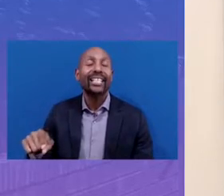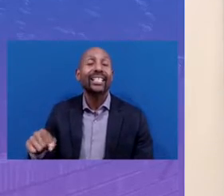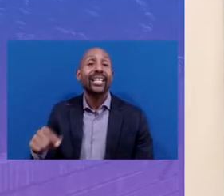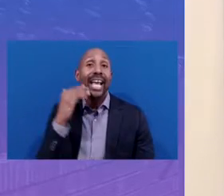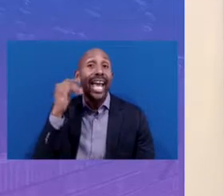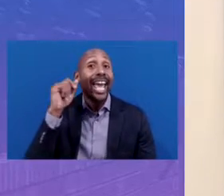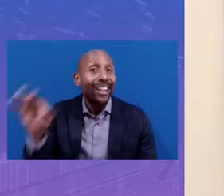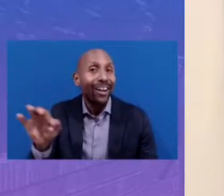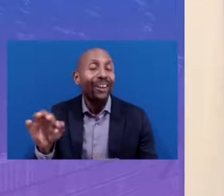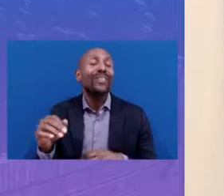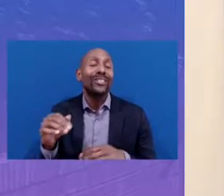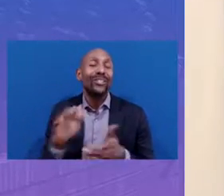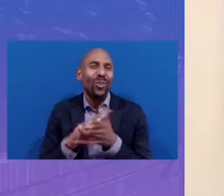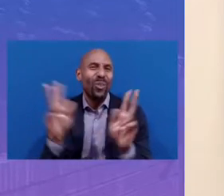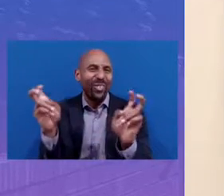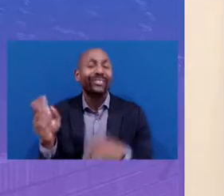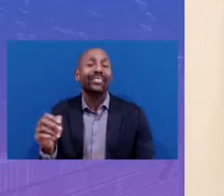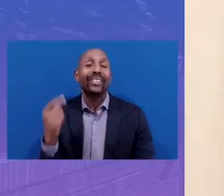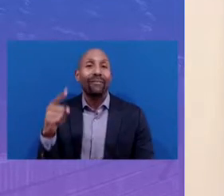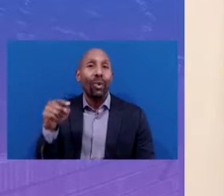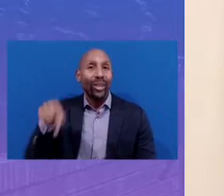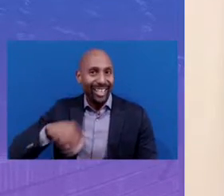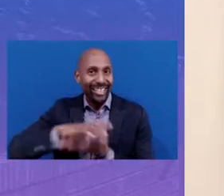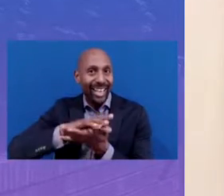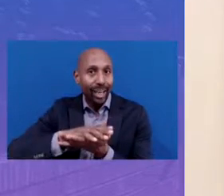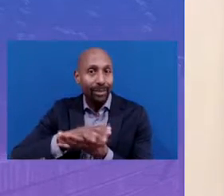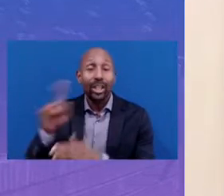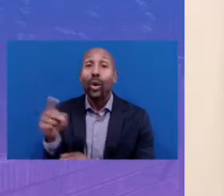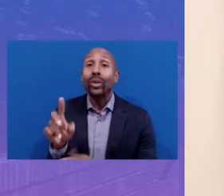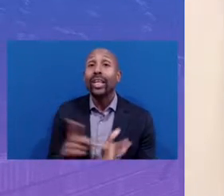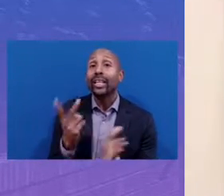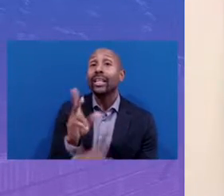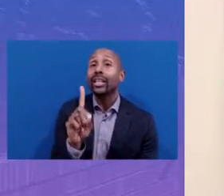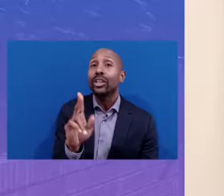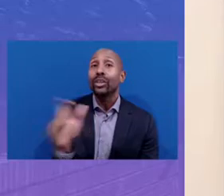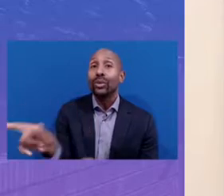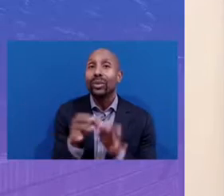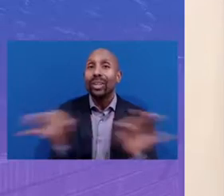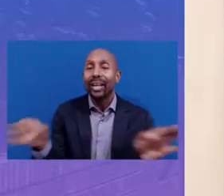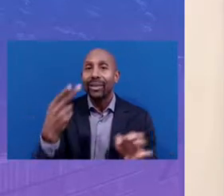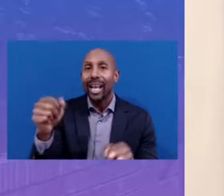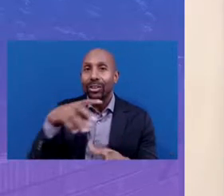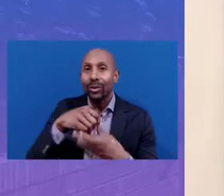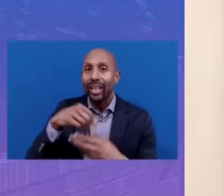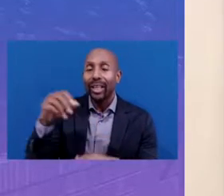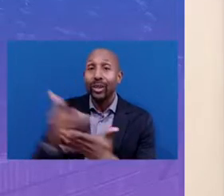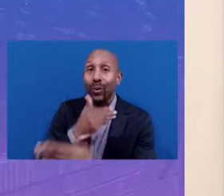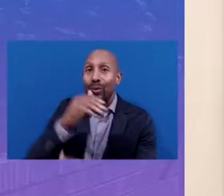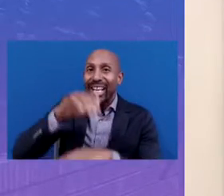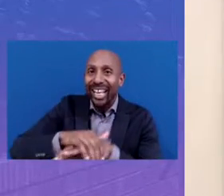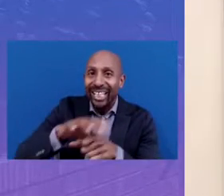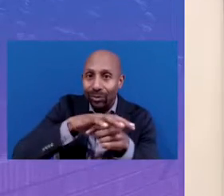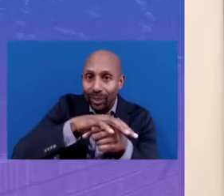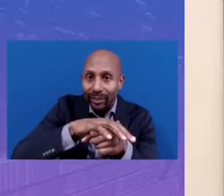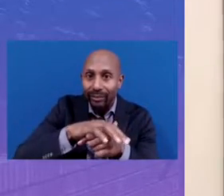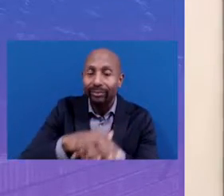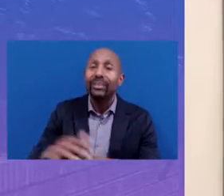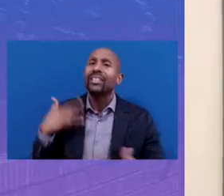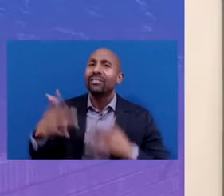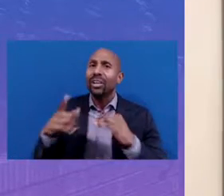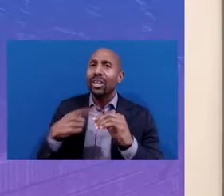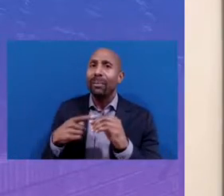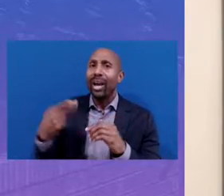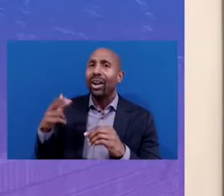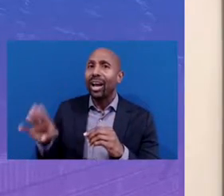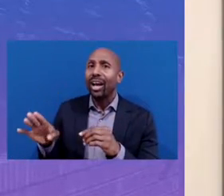Margarita Muniz Academy, the only dual-language high school in the New England region. We're really excited about our hub school